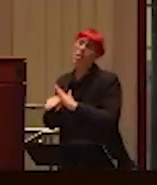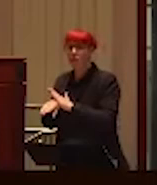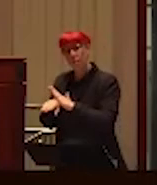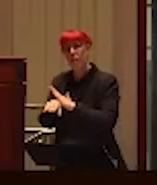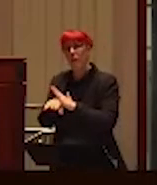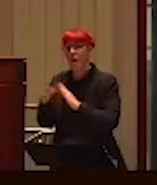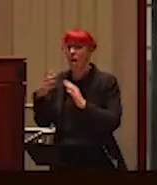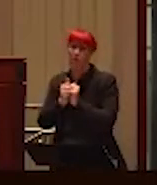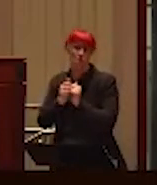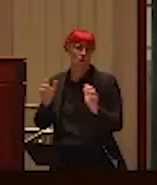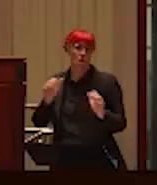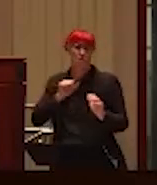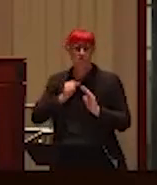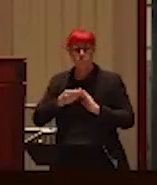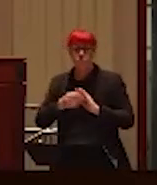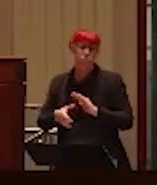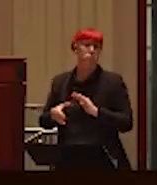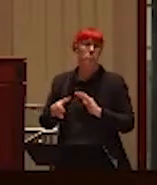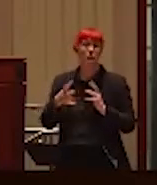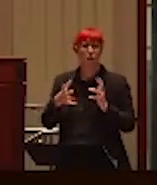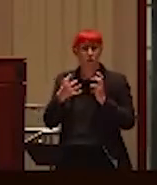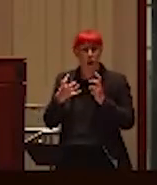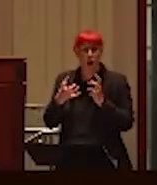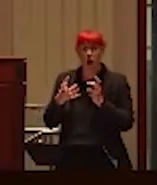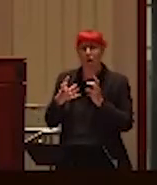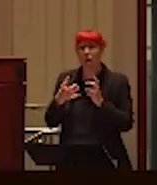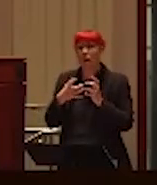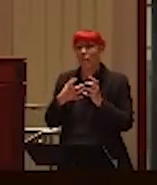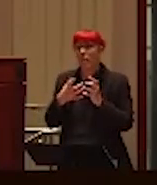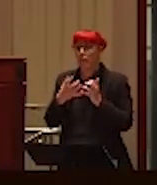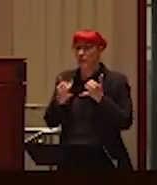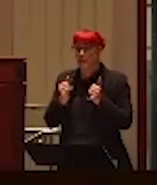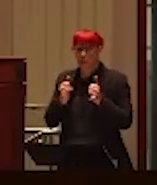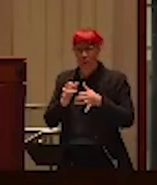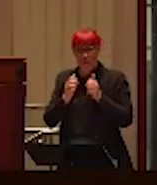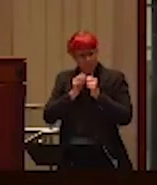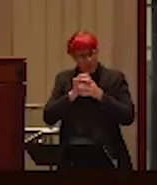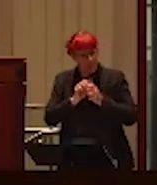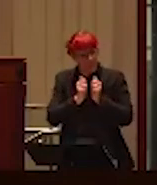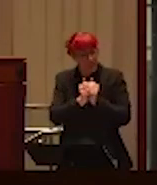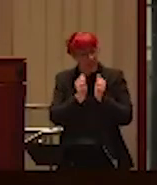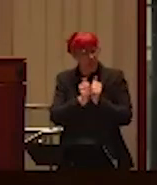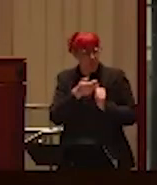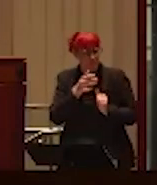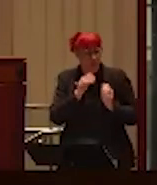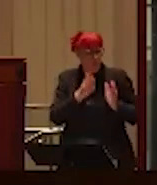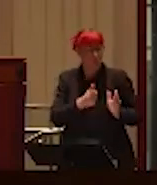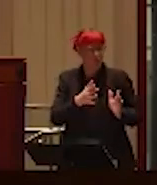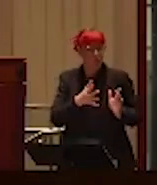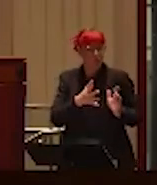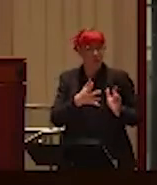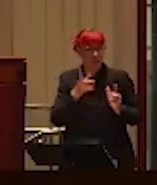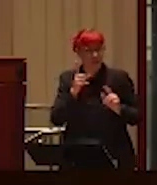even if I was, you know, it wanted to, I couldn't really recover while still in the relationship. I literally had to leave to, to